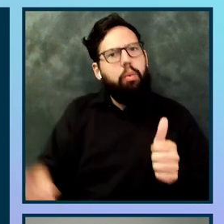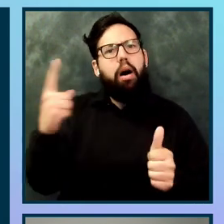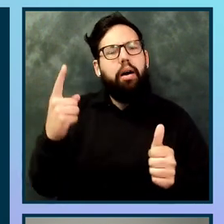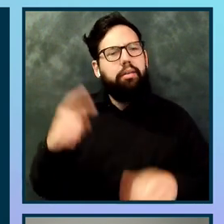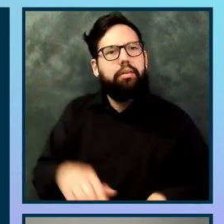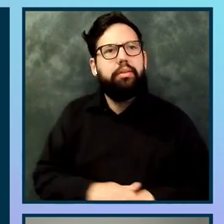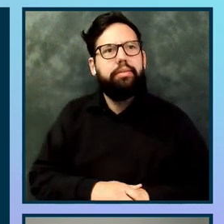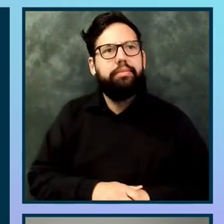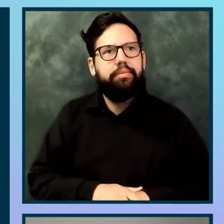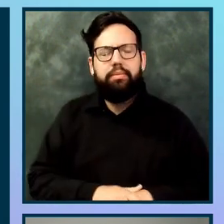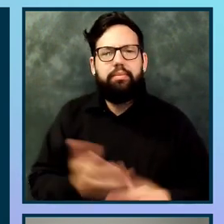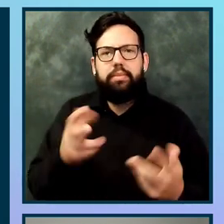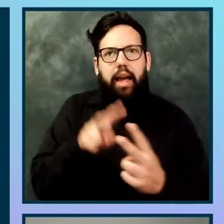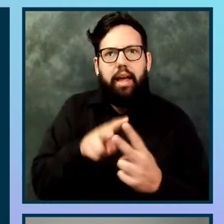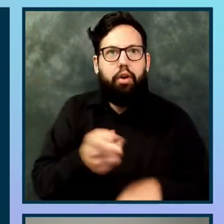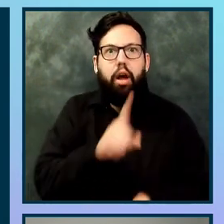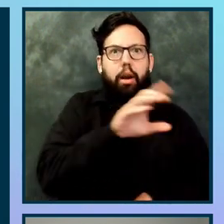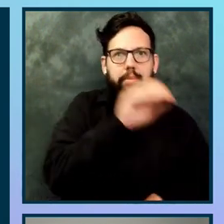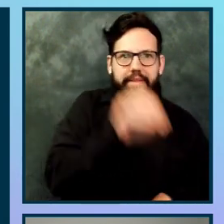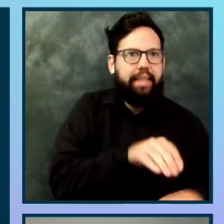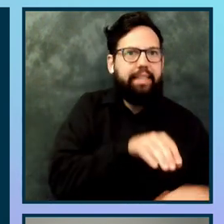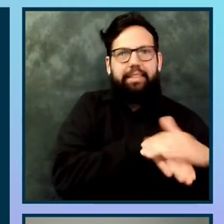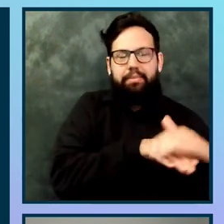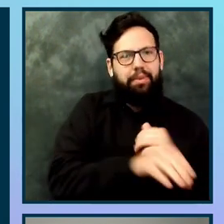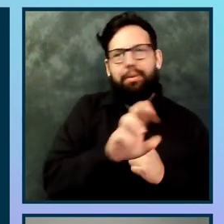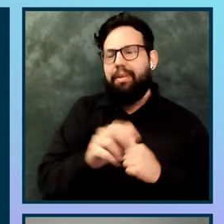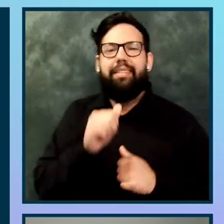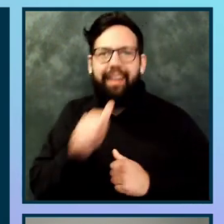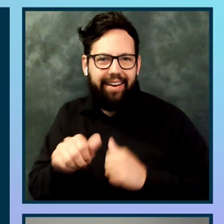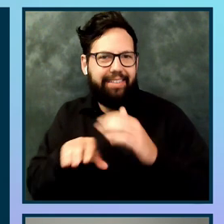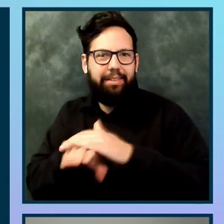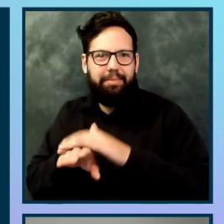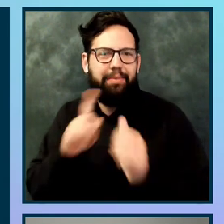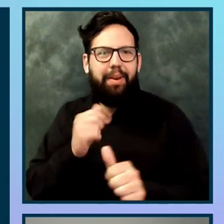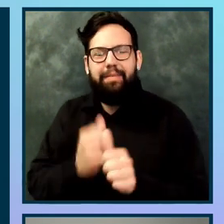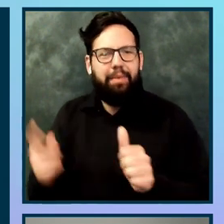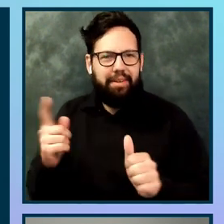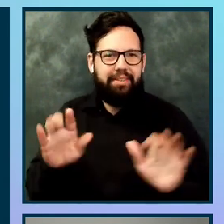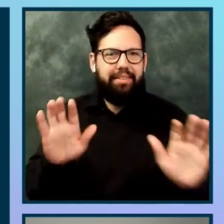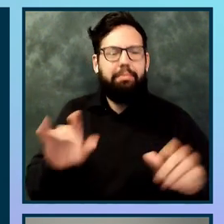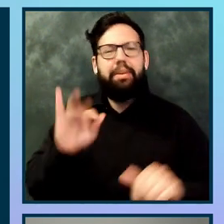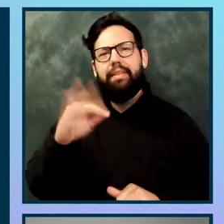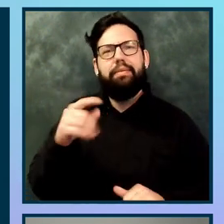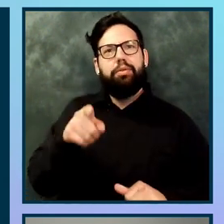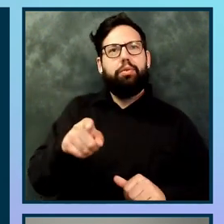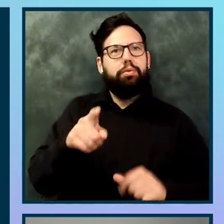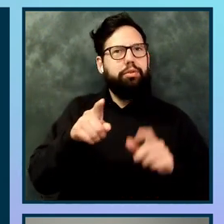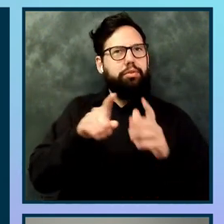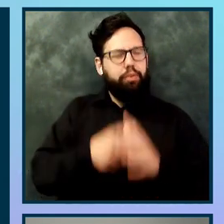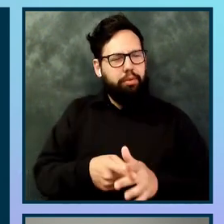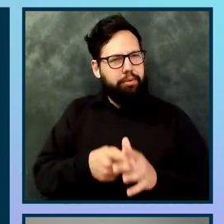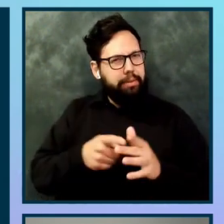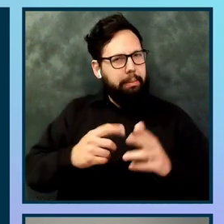accessible for everyone. But if we have this mindset from the very beginning, again,